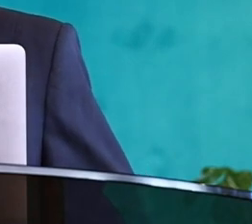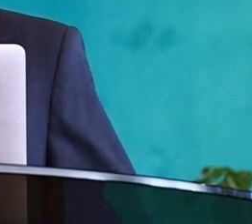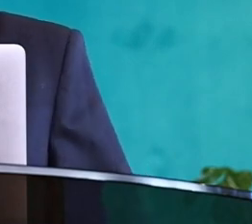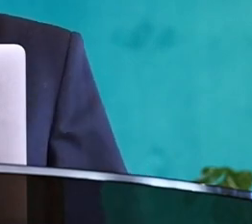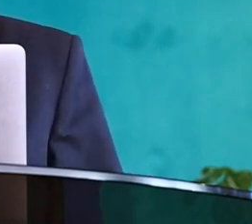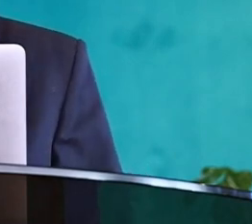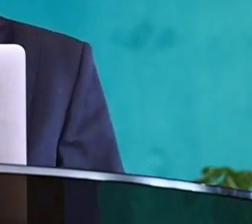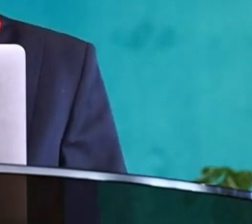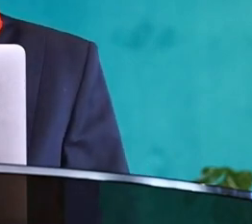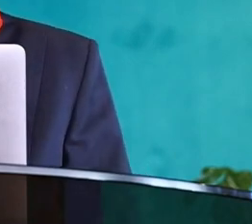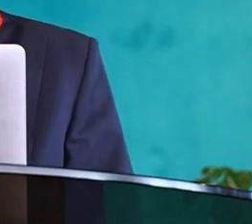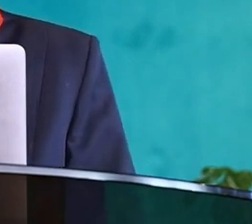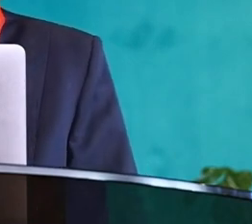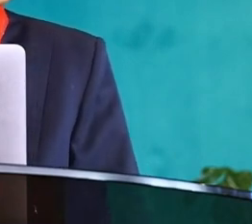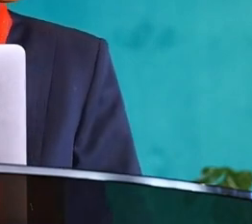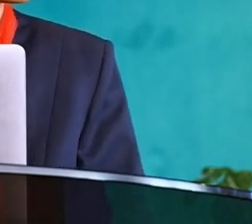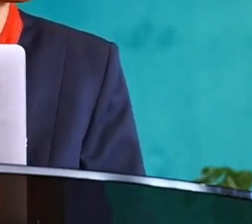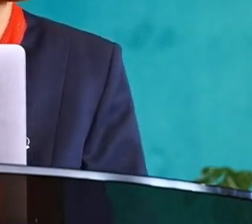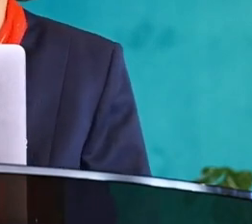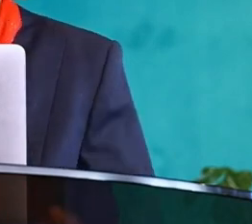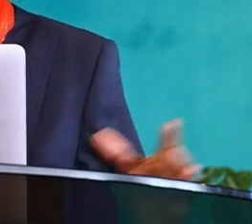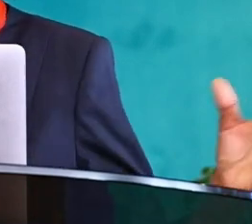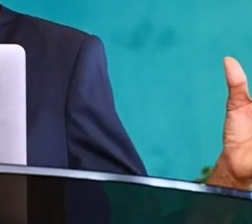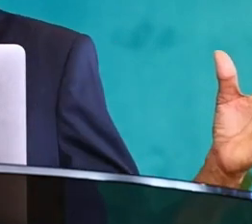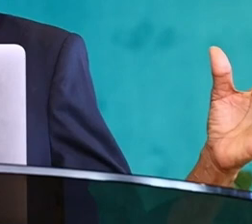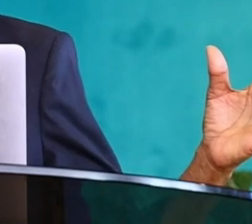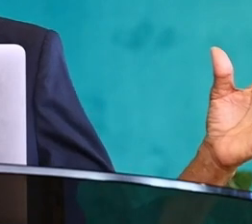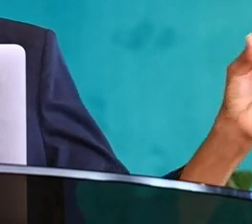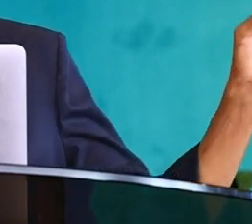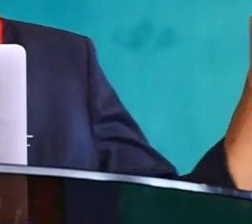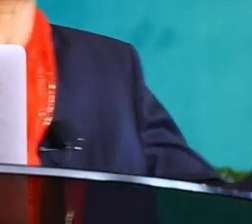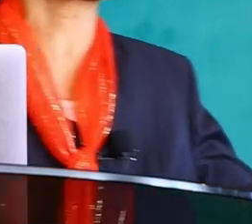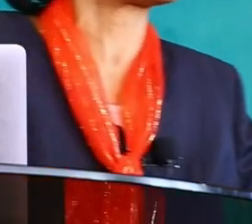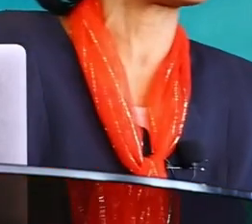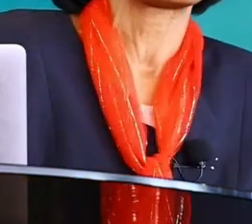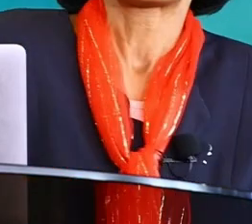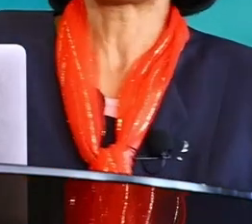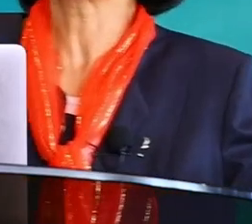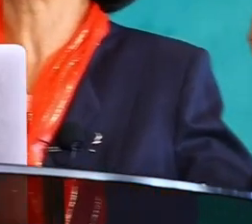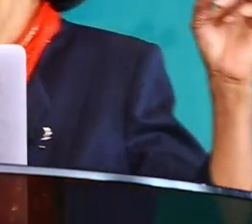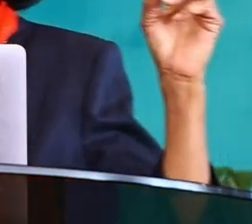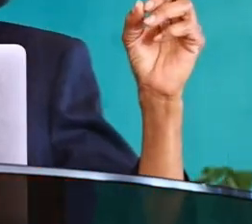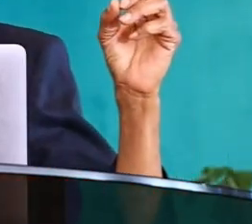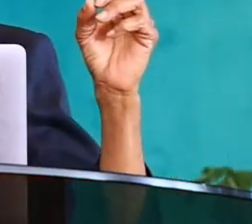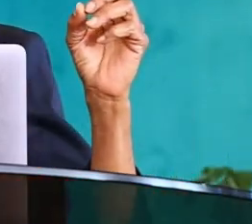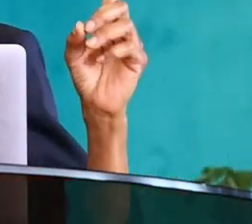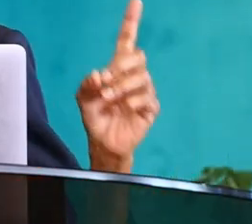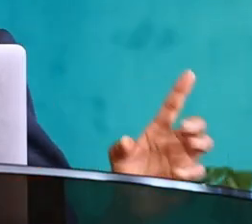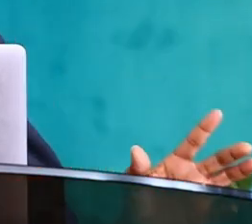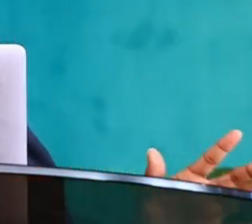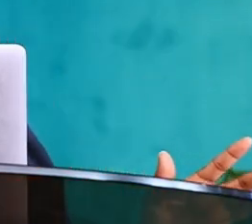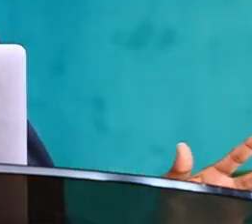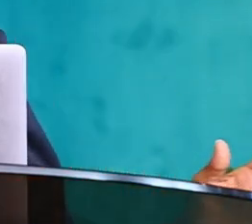Suruguri, Amen we thank God because as Christians, as daughters